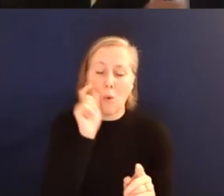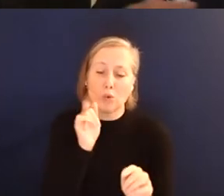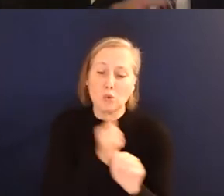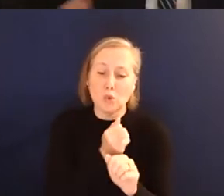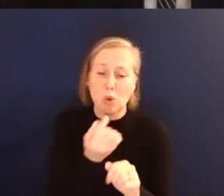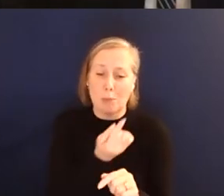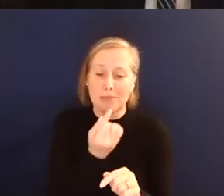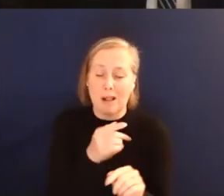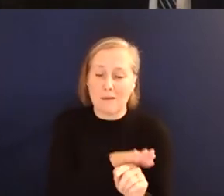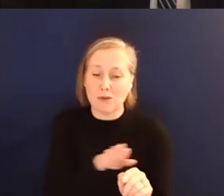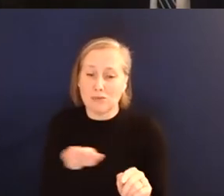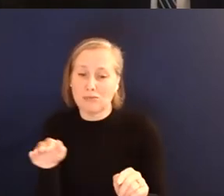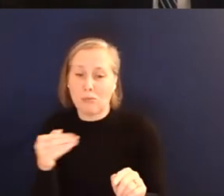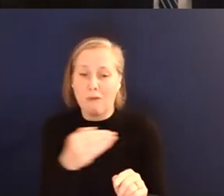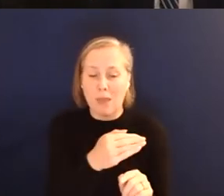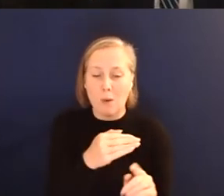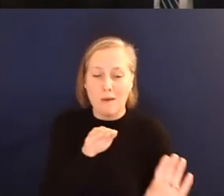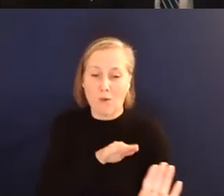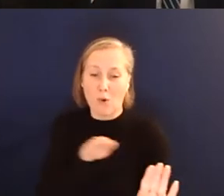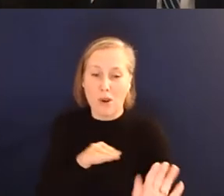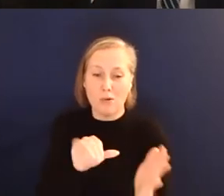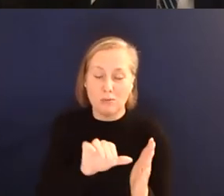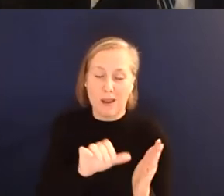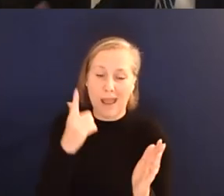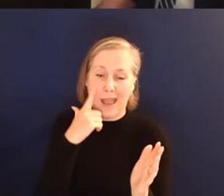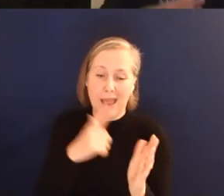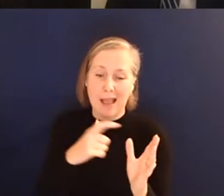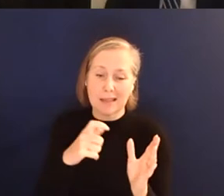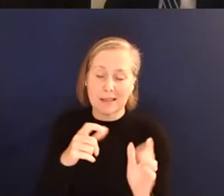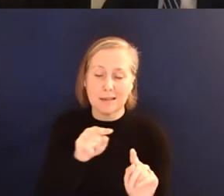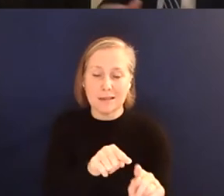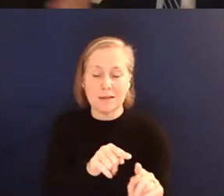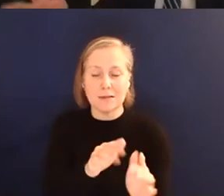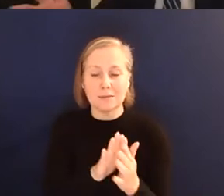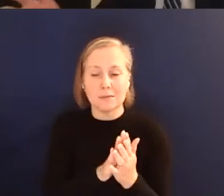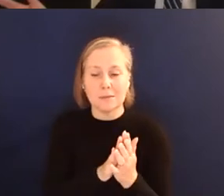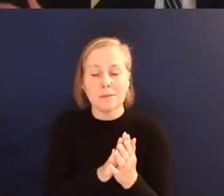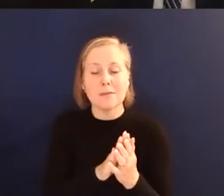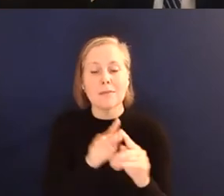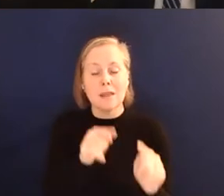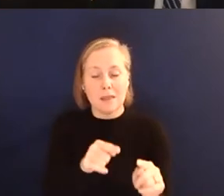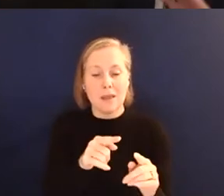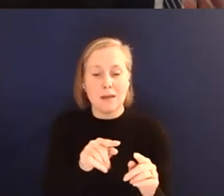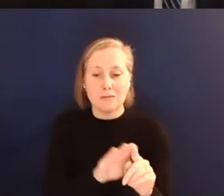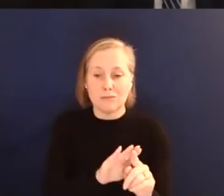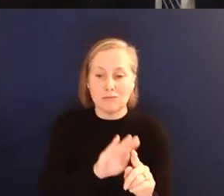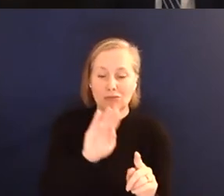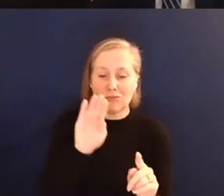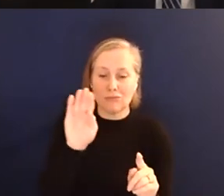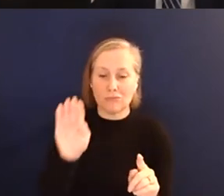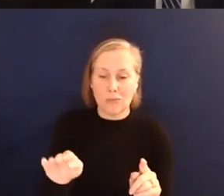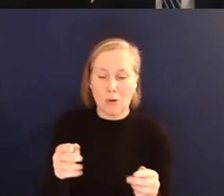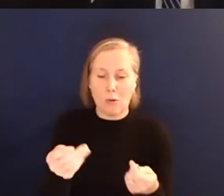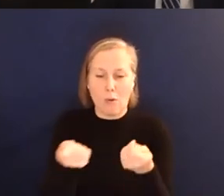obstacle to avoid an accident? And from that point, it gets sent to the actual operating